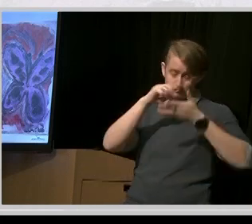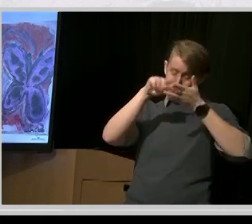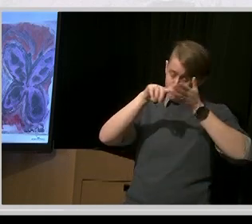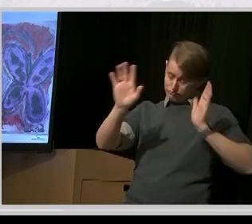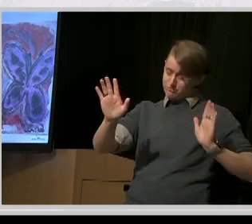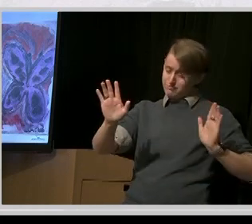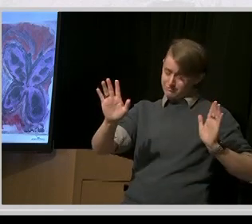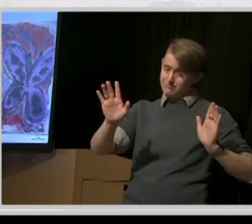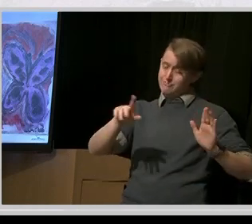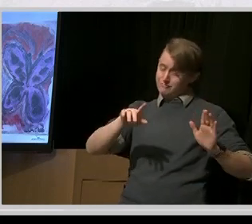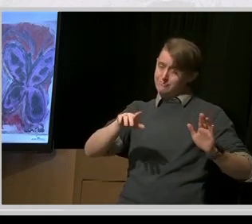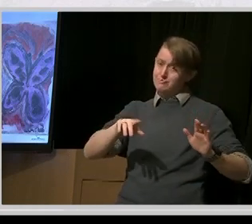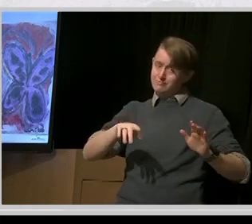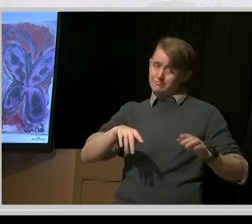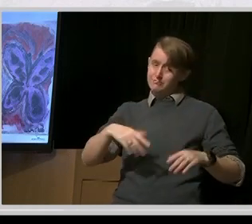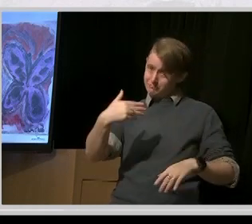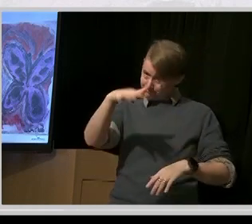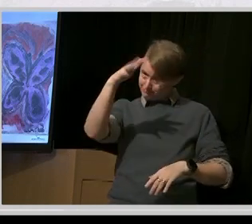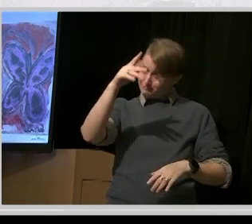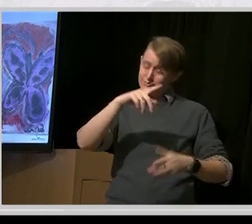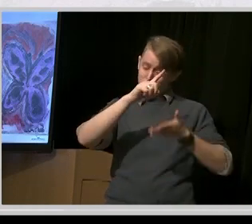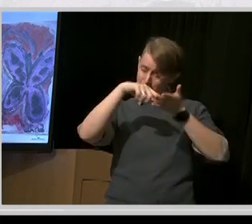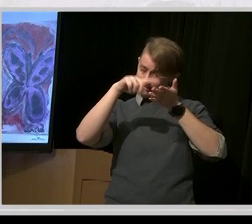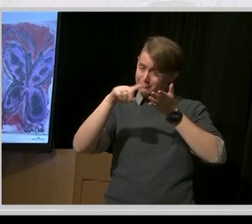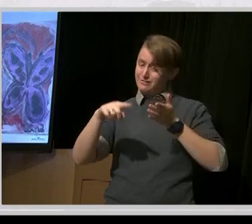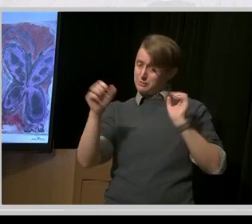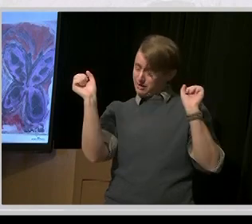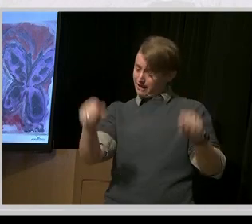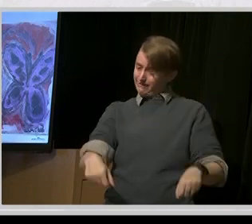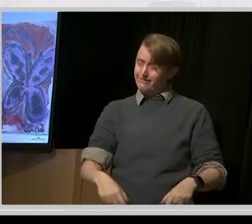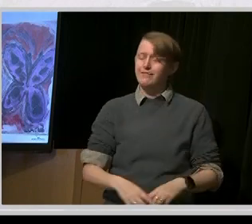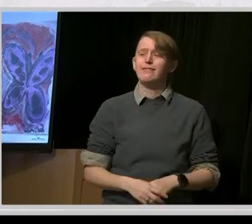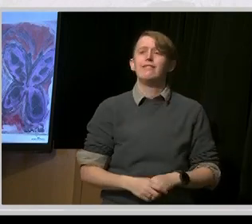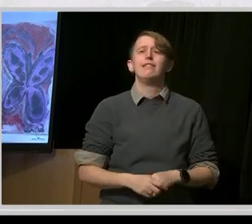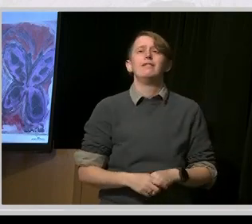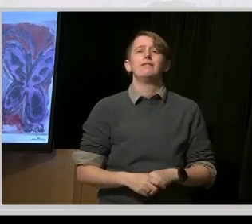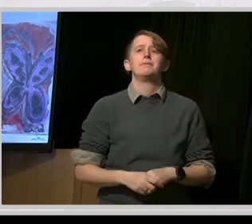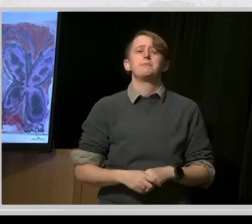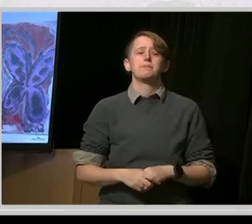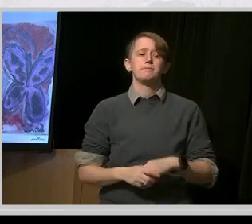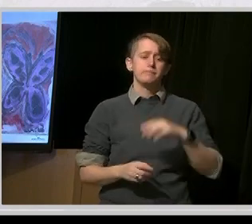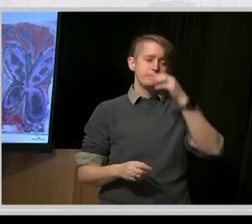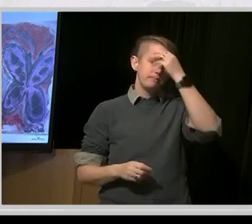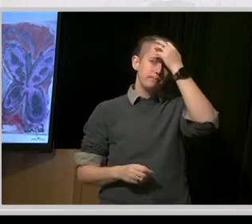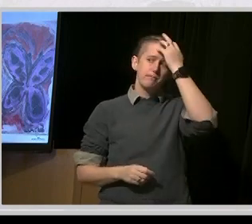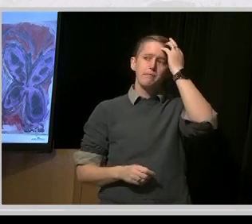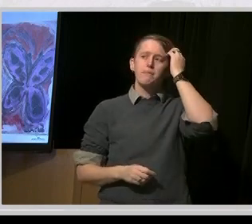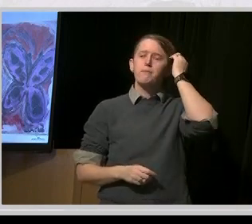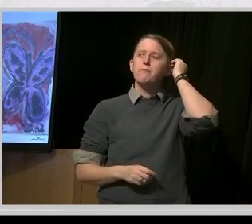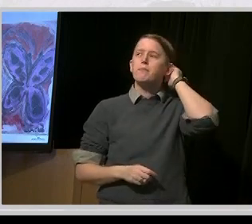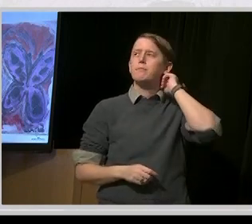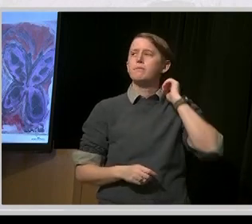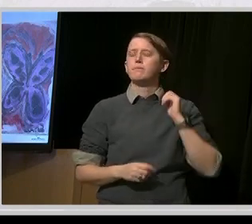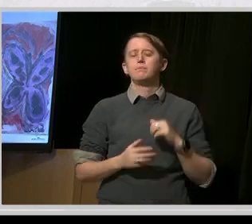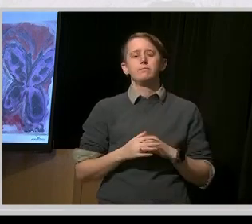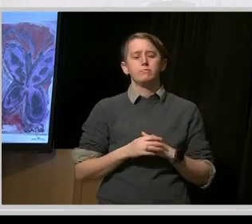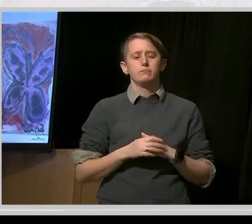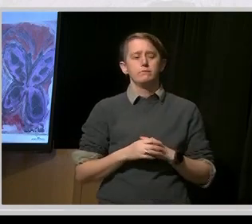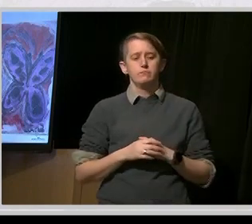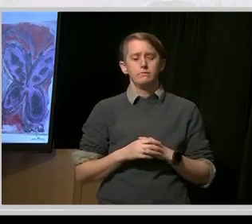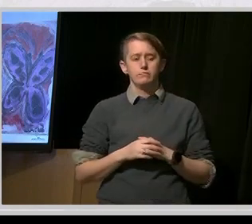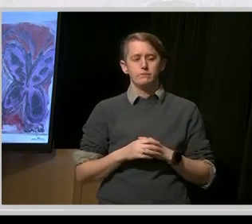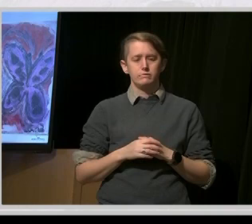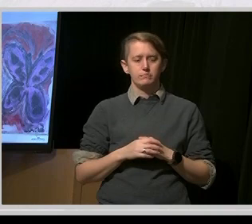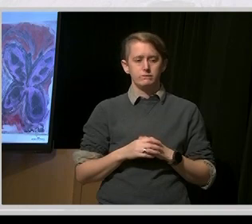It's a thing, look it up. But working together, oh, no, I'm missing something. Oh,